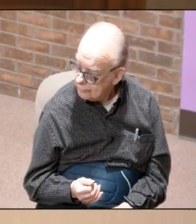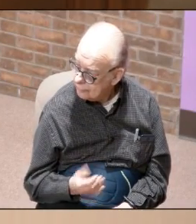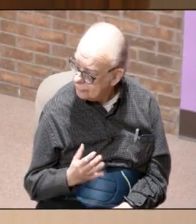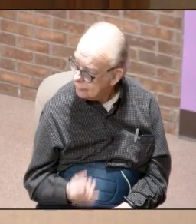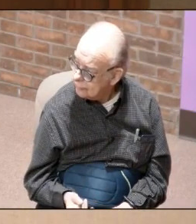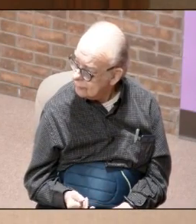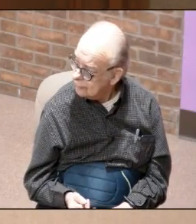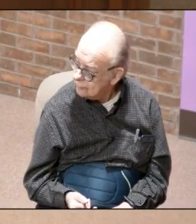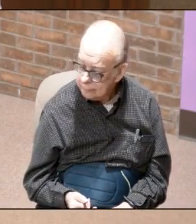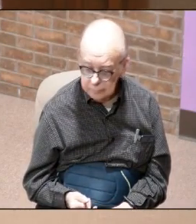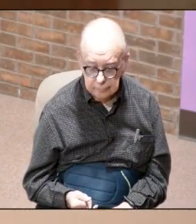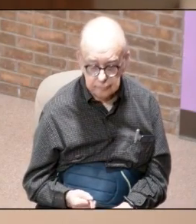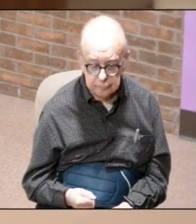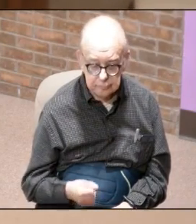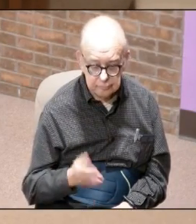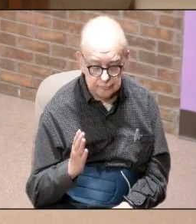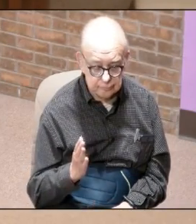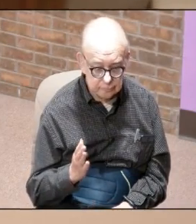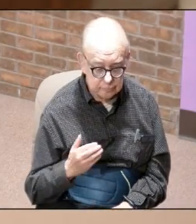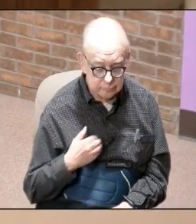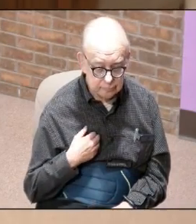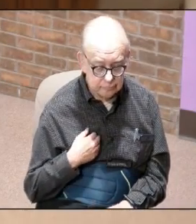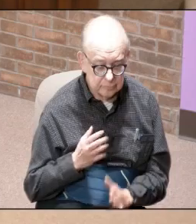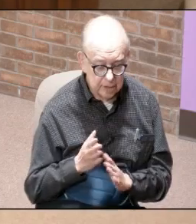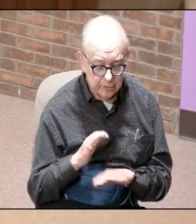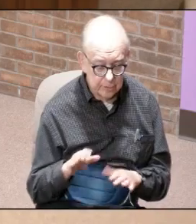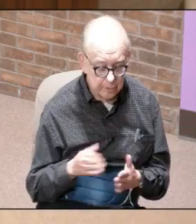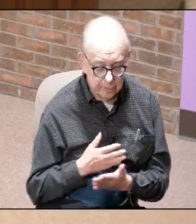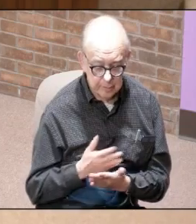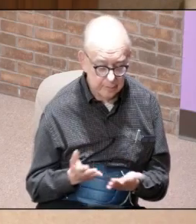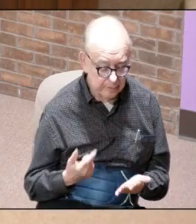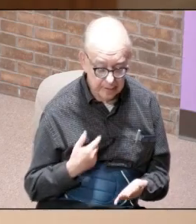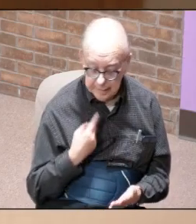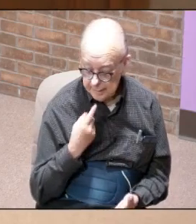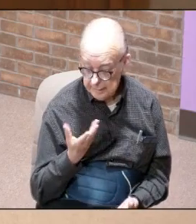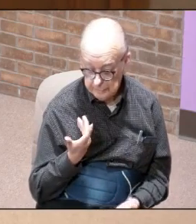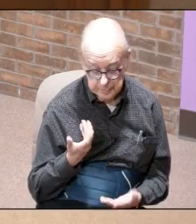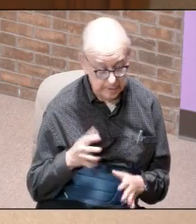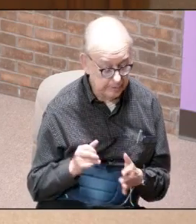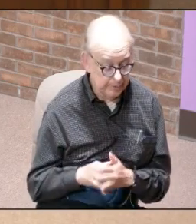because maybe it is God that's asking me to do something that I don't want to do